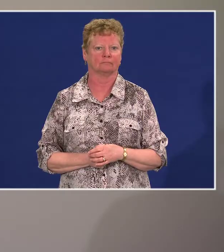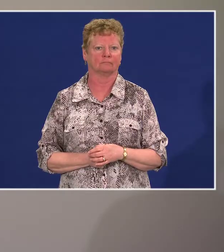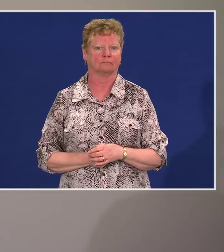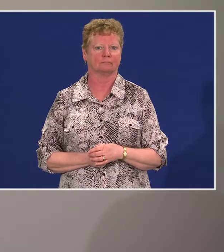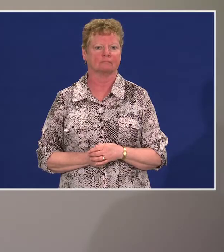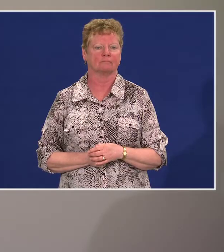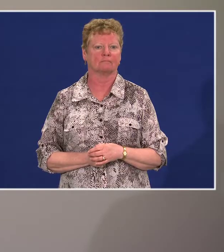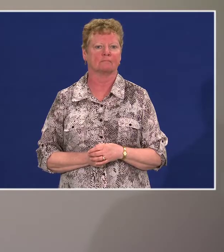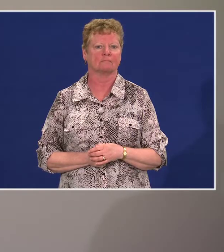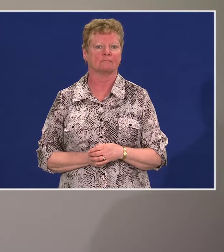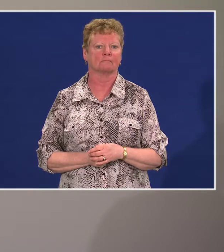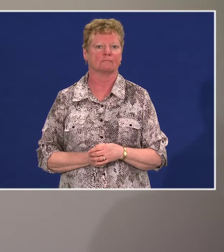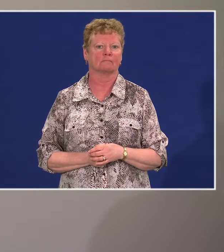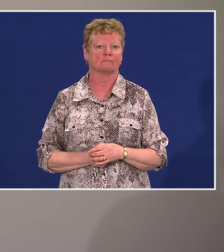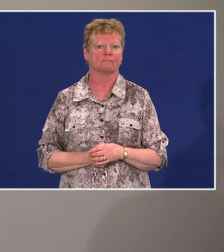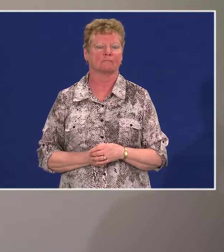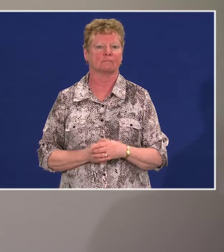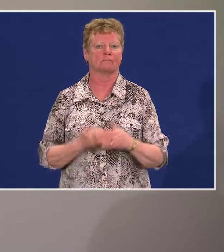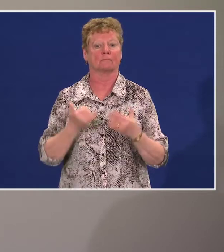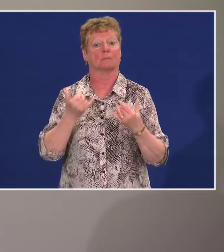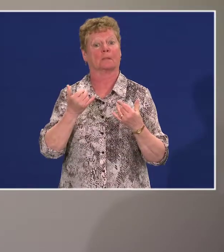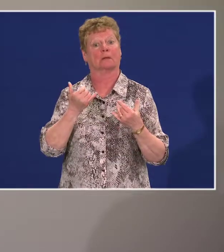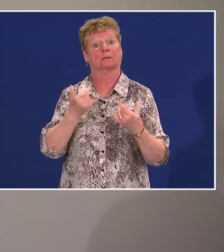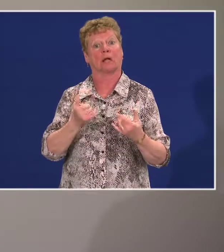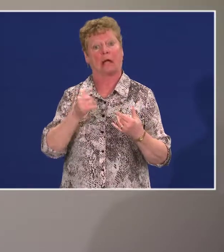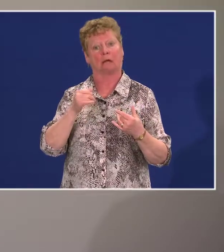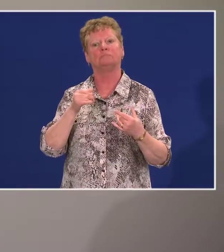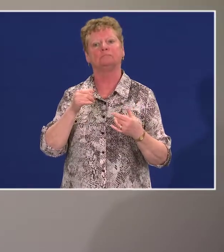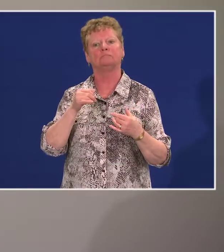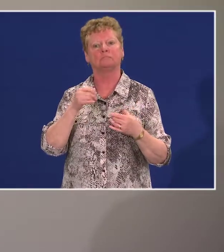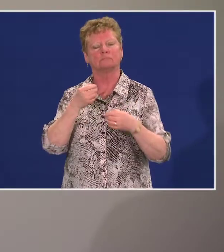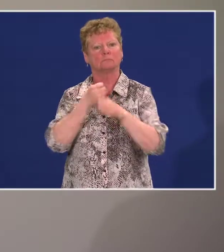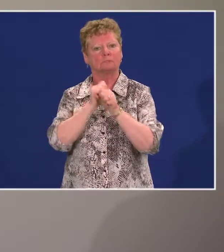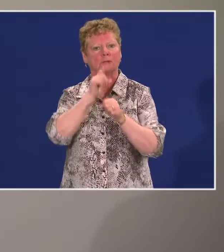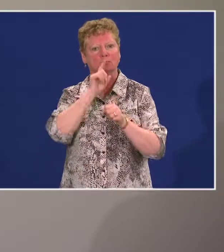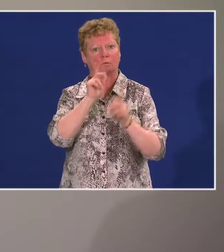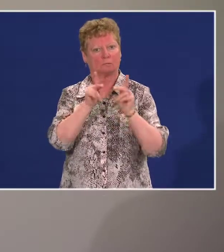We're now going to talk about monitoring and compliance.